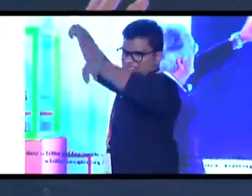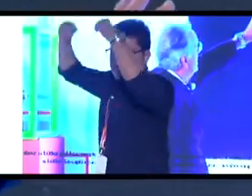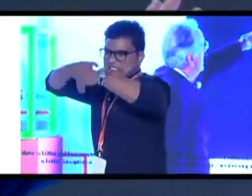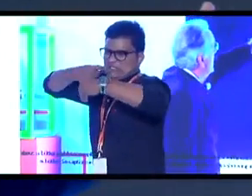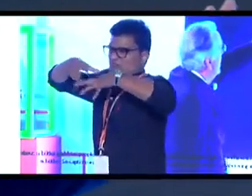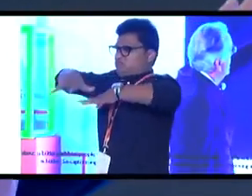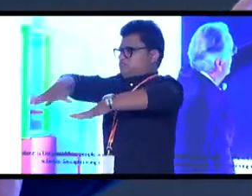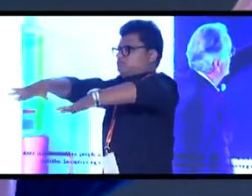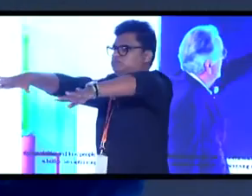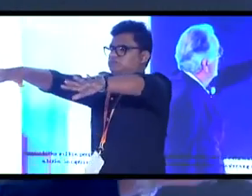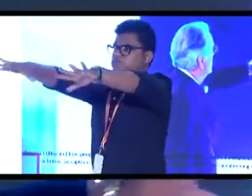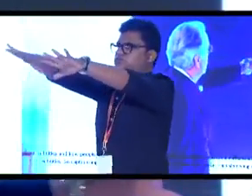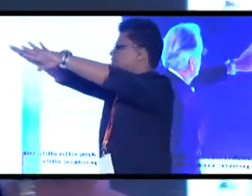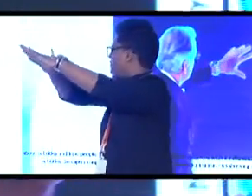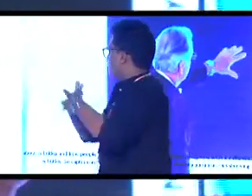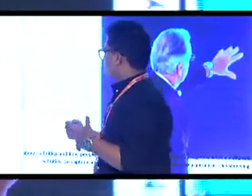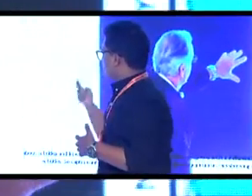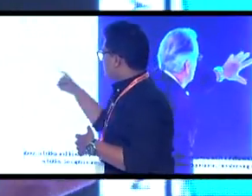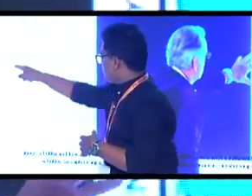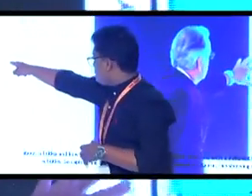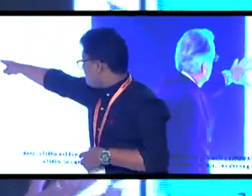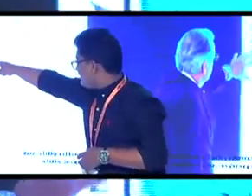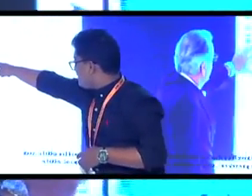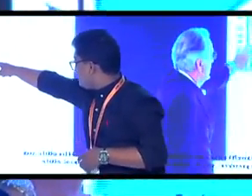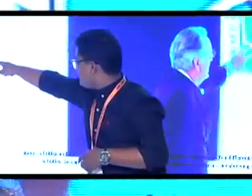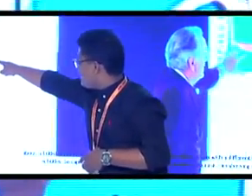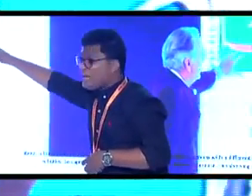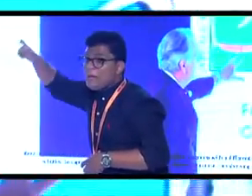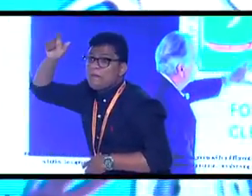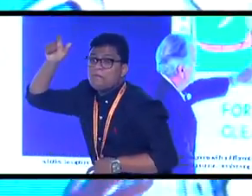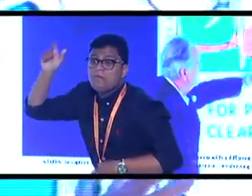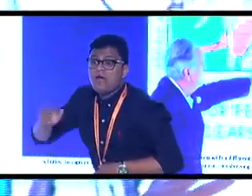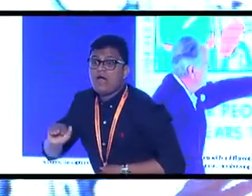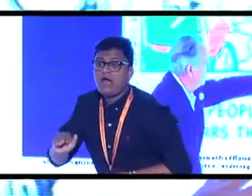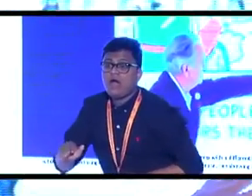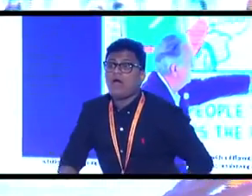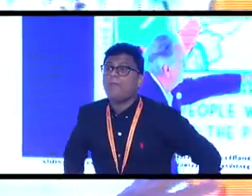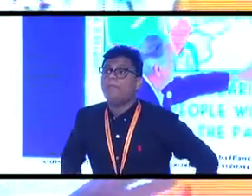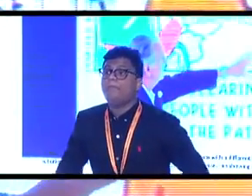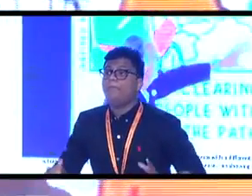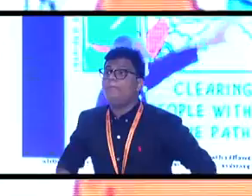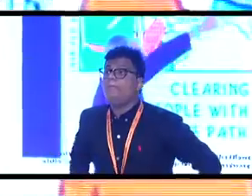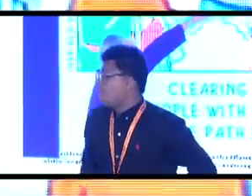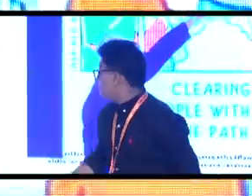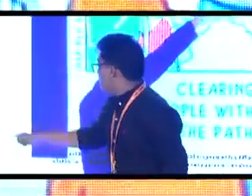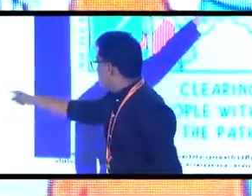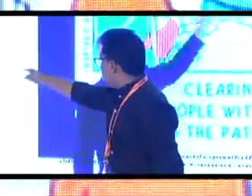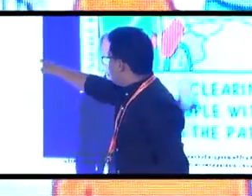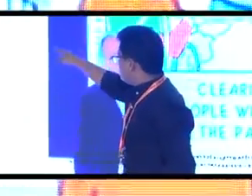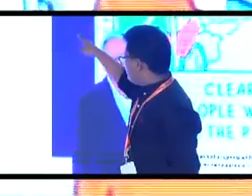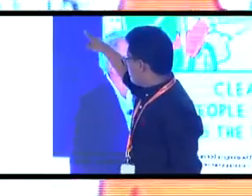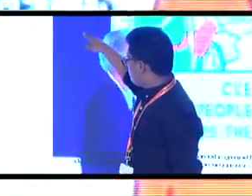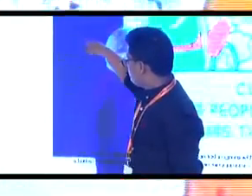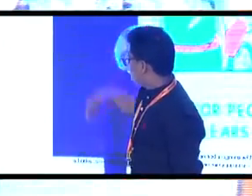and the stairs, and here's a kid in a wheelchair. And here's all the other kids. And here's the school